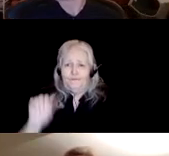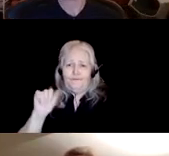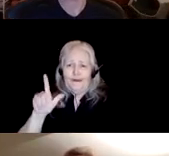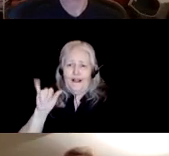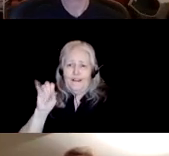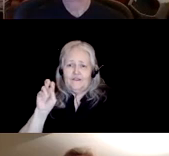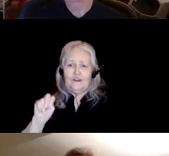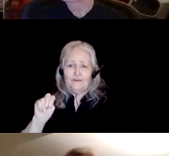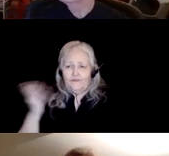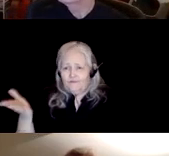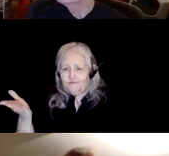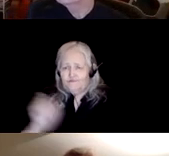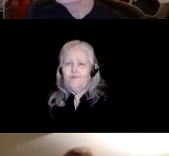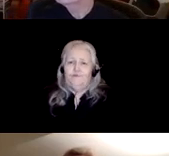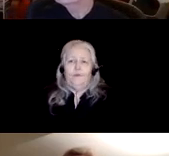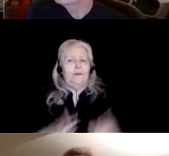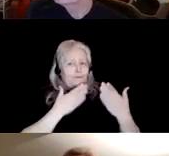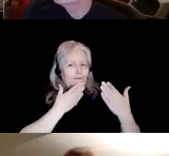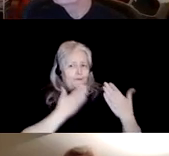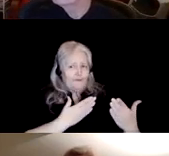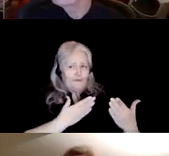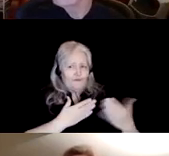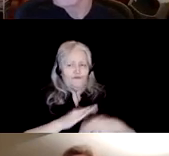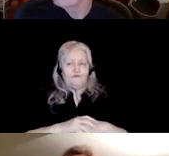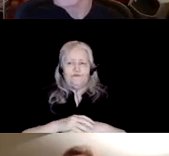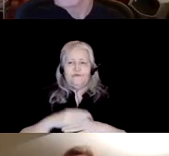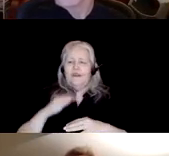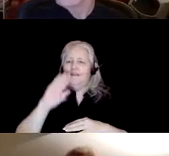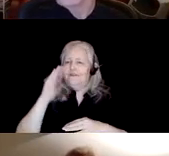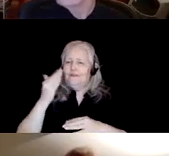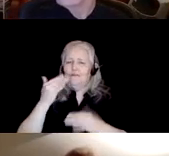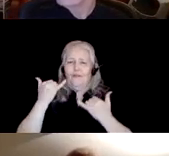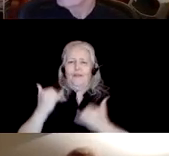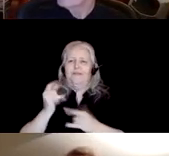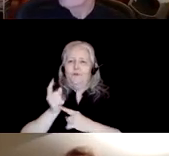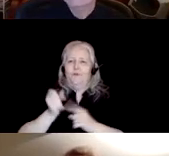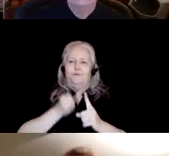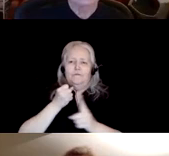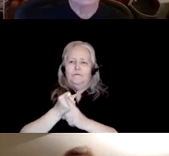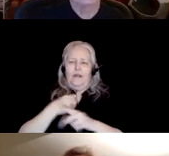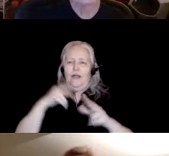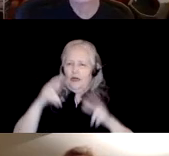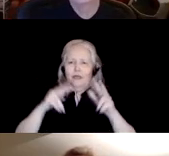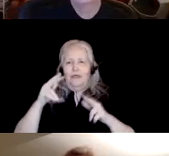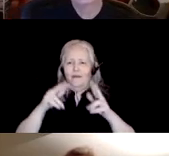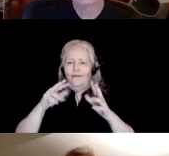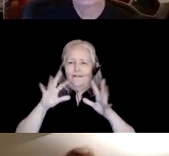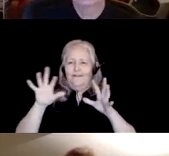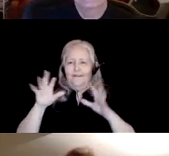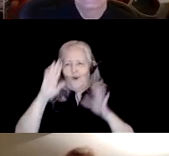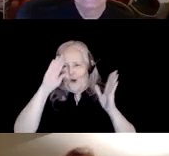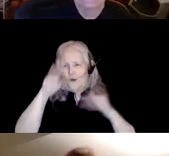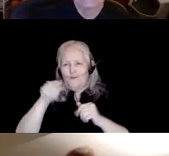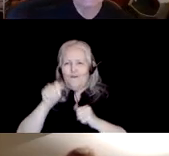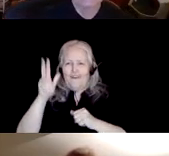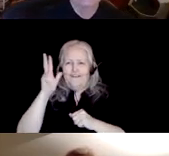allison thank you i hope my internet chose this moment to sort of go unstable so i hope that you'll hear me for the full duration